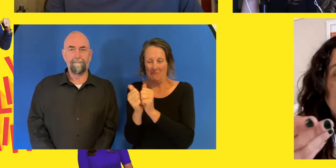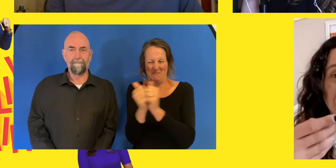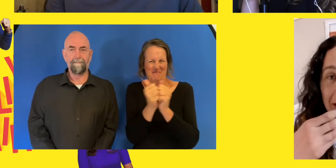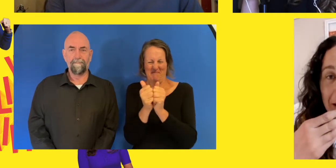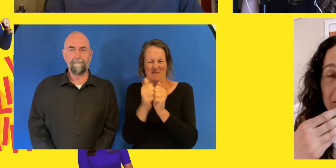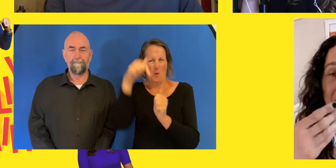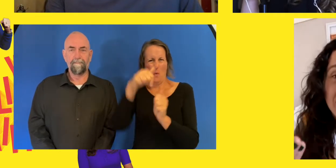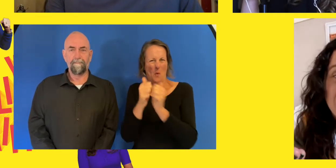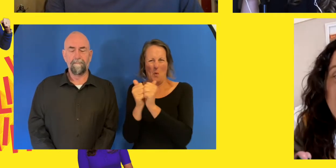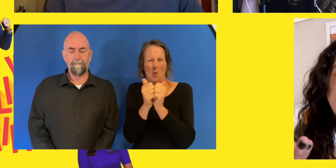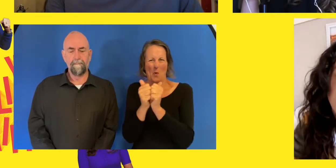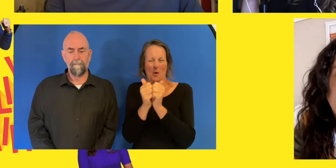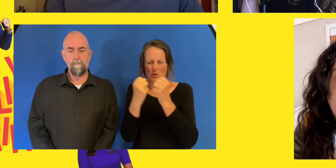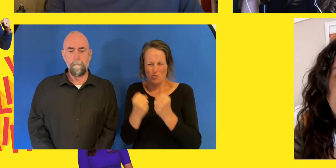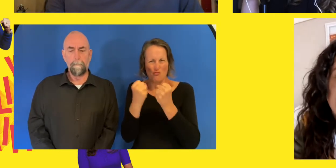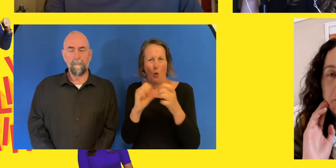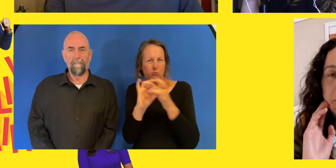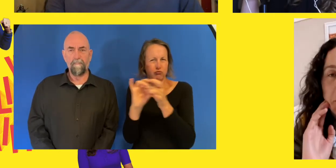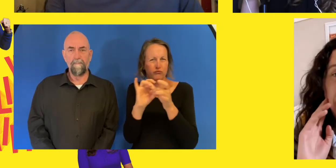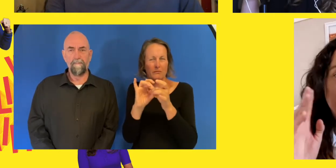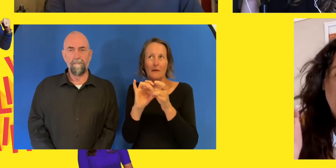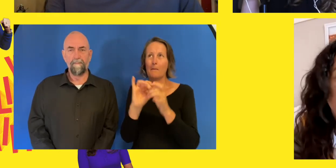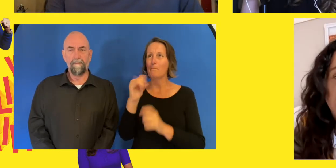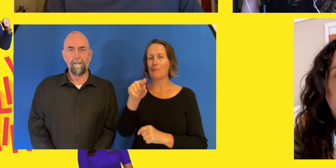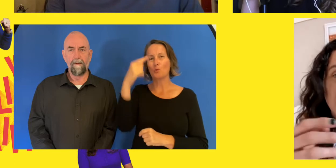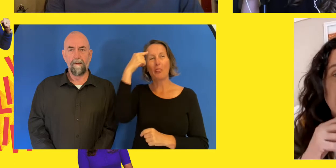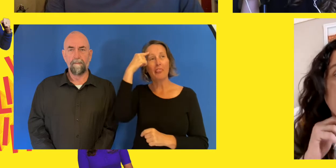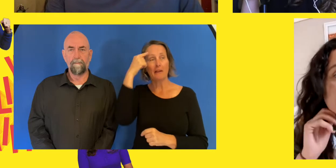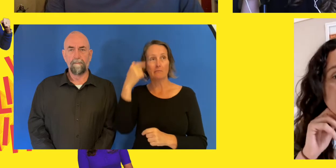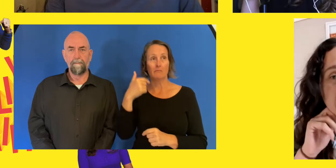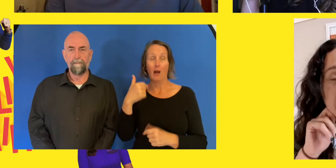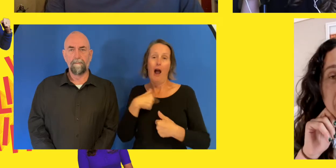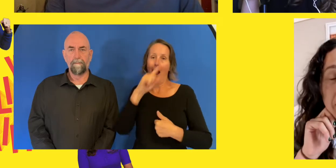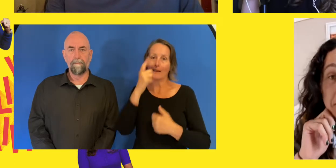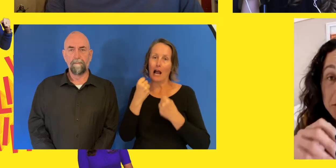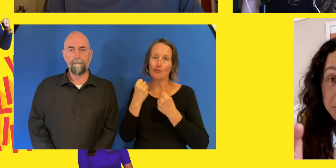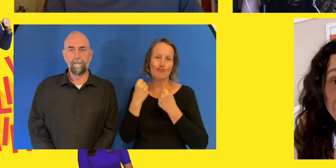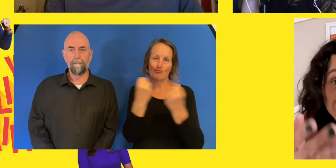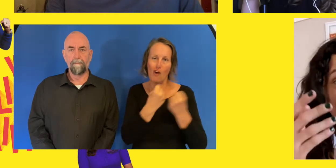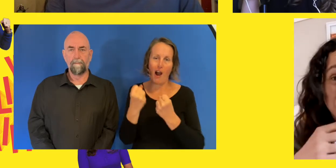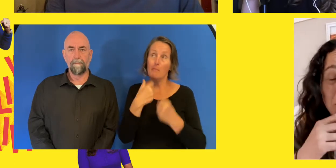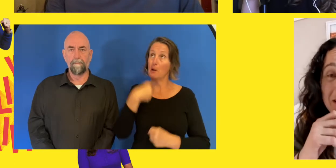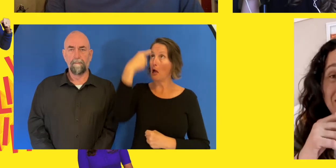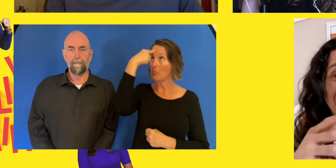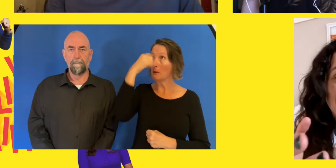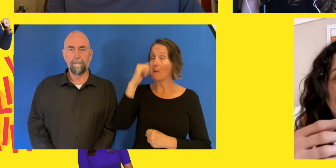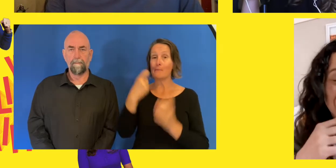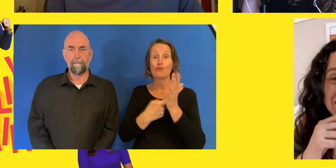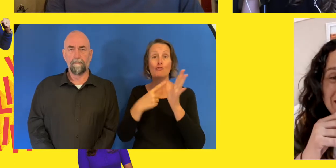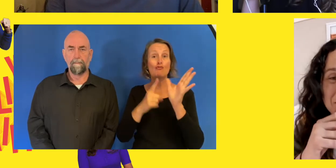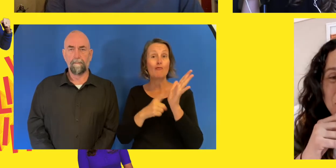assume a rally car driver and their navigator. I trust her with my life. And as Kurt pointed out,